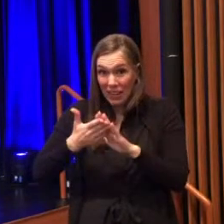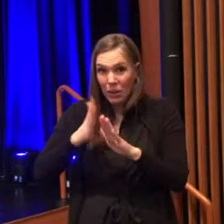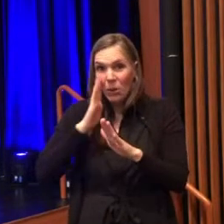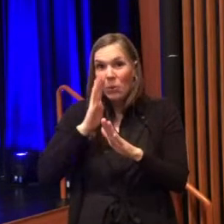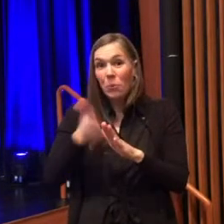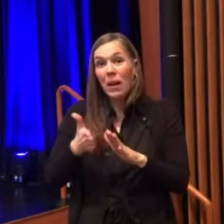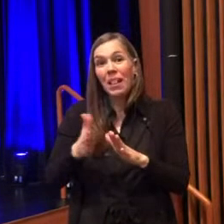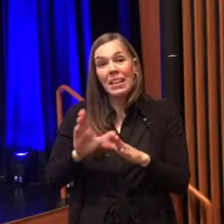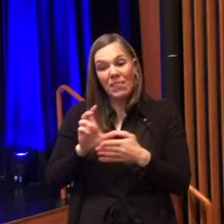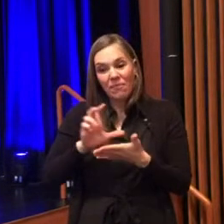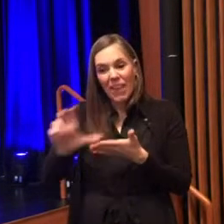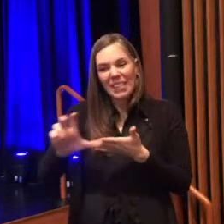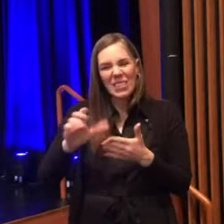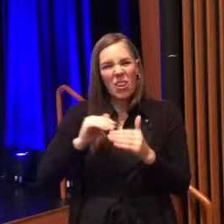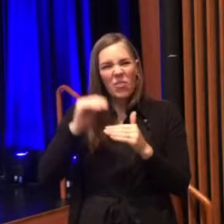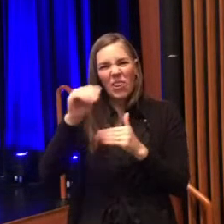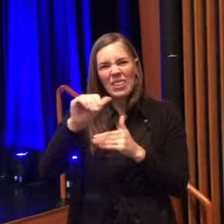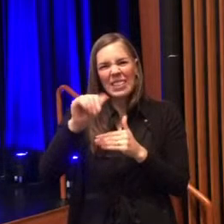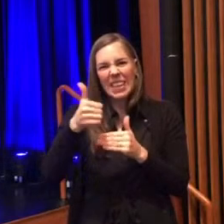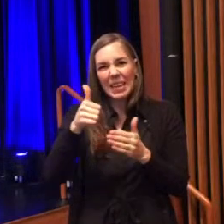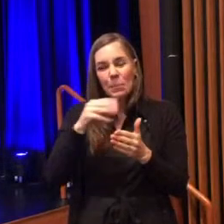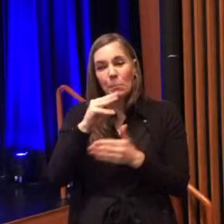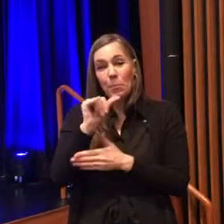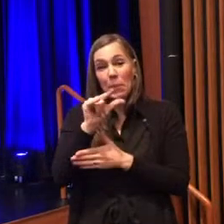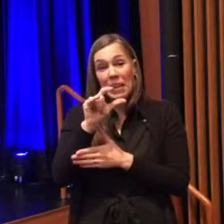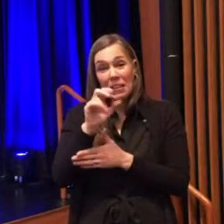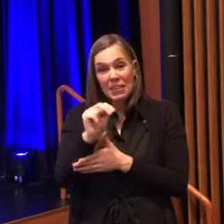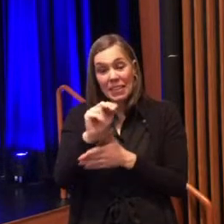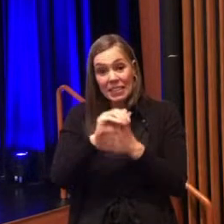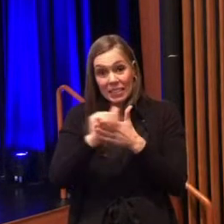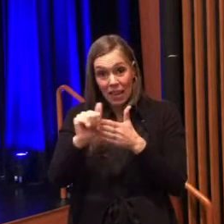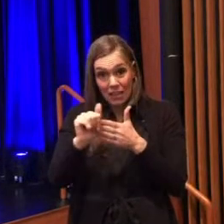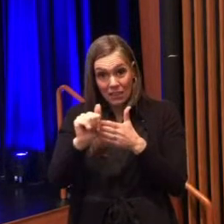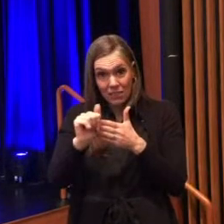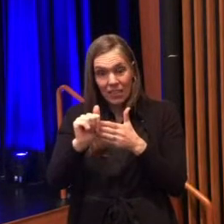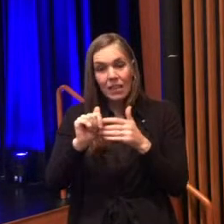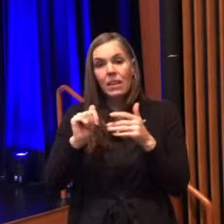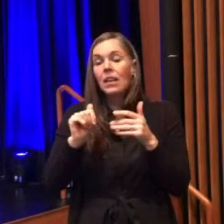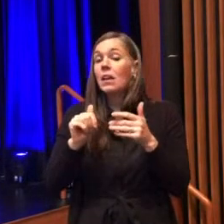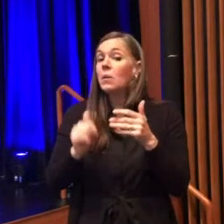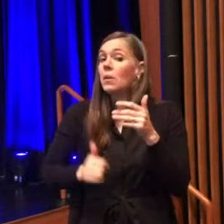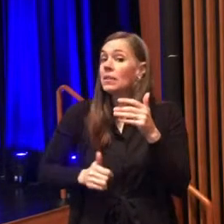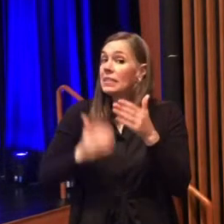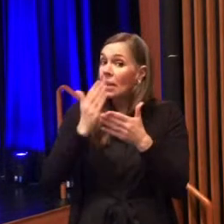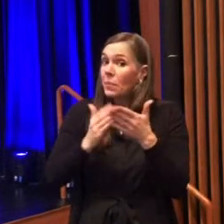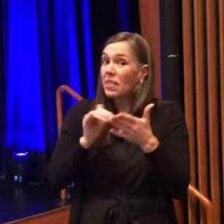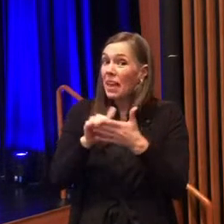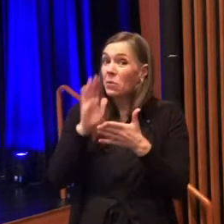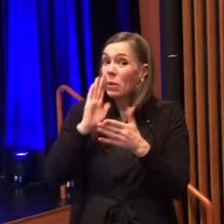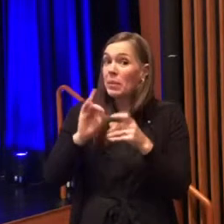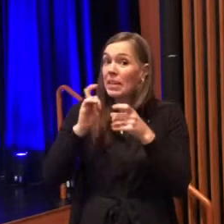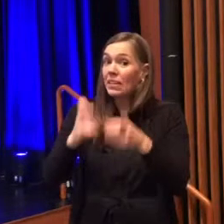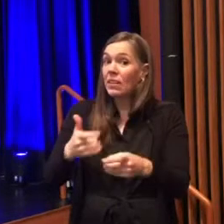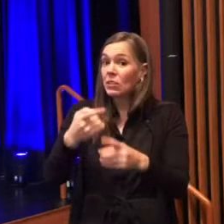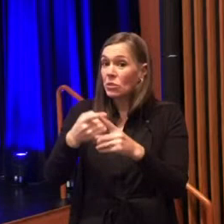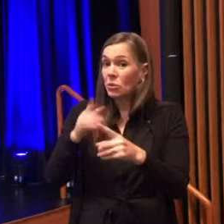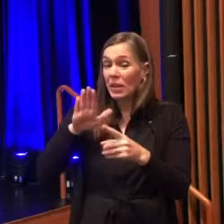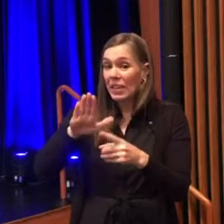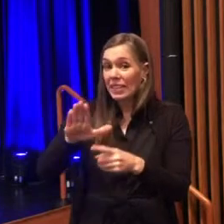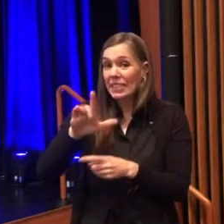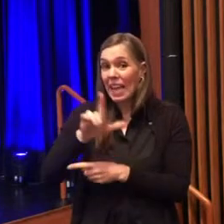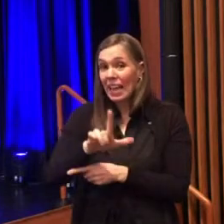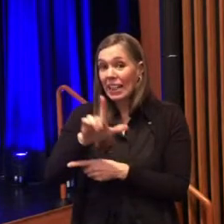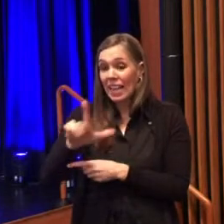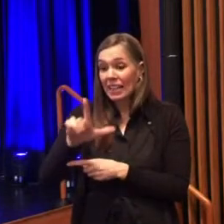into our communities and some of those dollars are going to go directly to contractors like john's jf wright enterprise llc